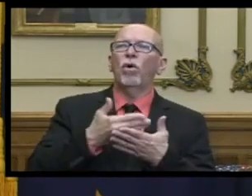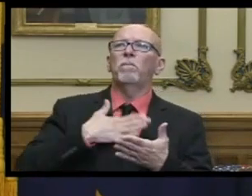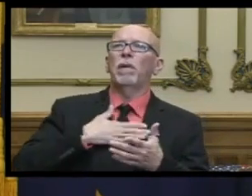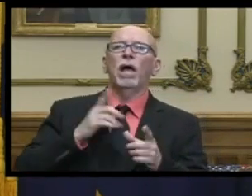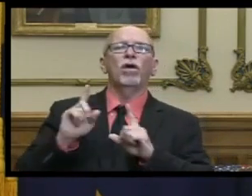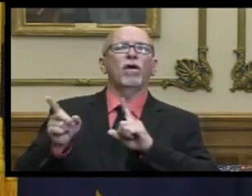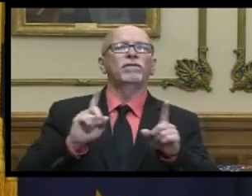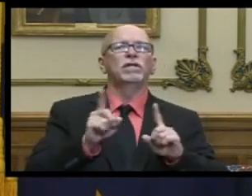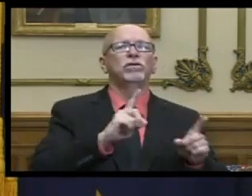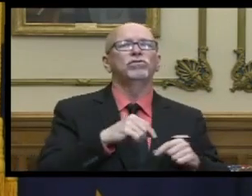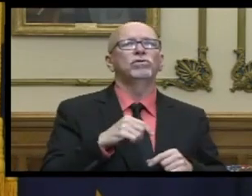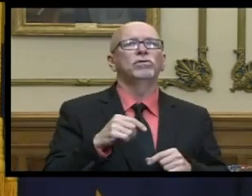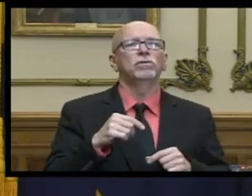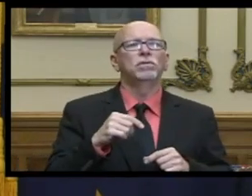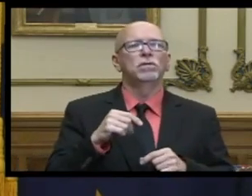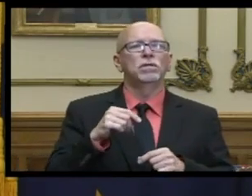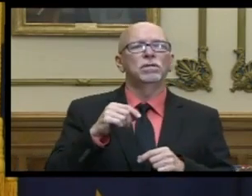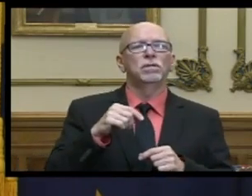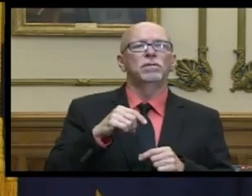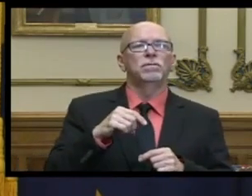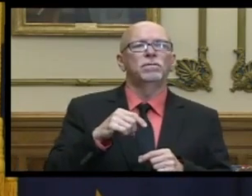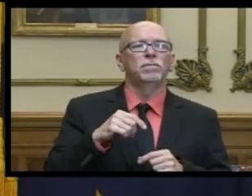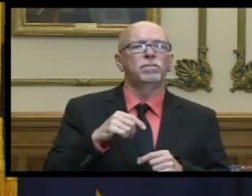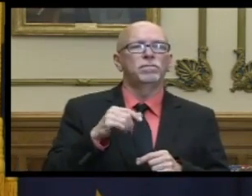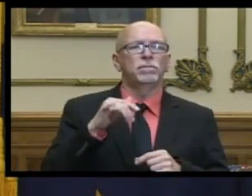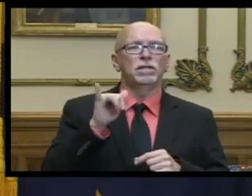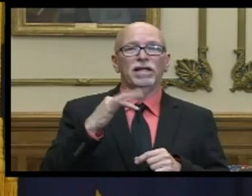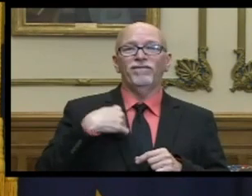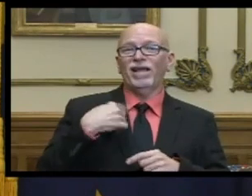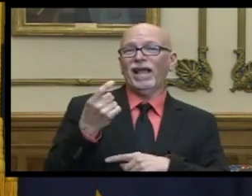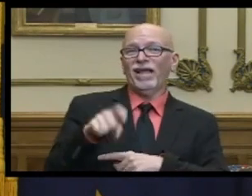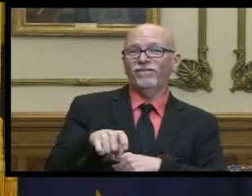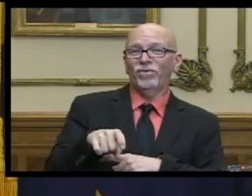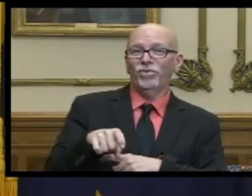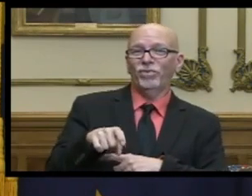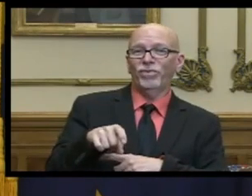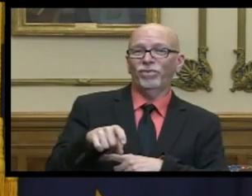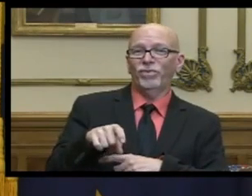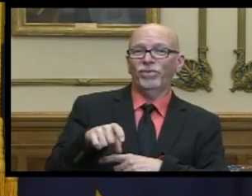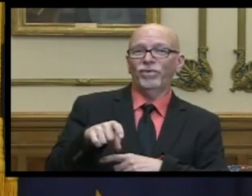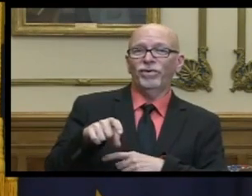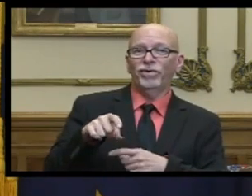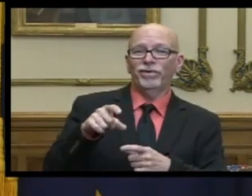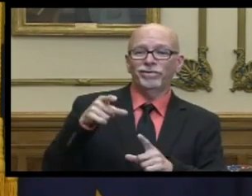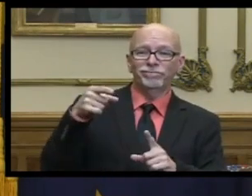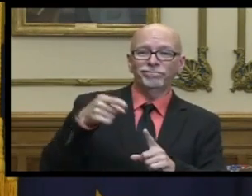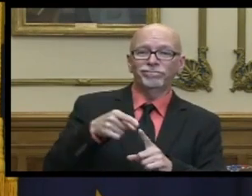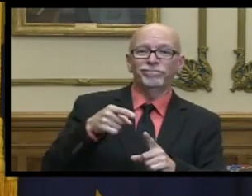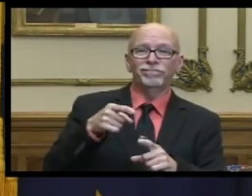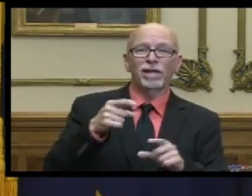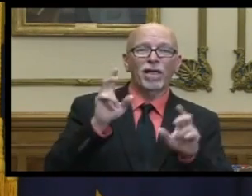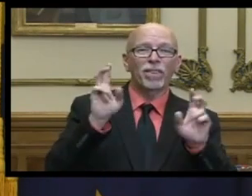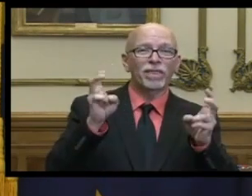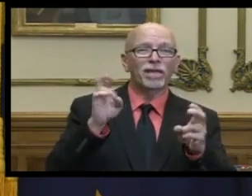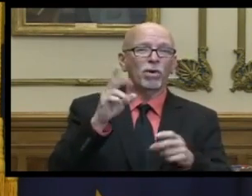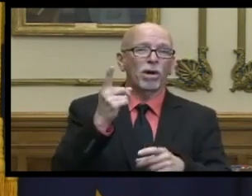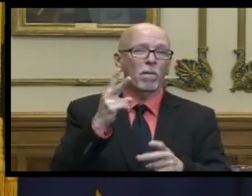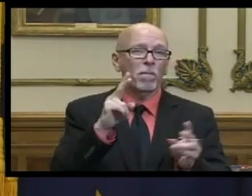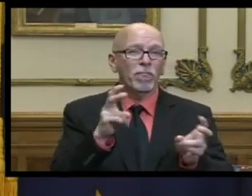conversations uh meredith it i mean if i had to narrow it down to a theme or a couple themes